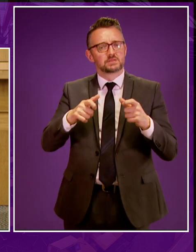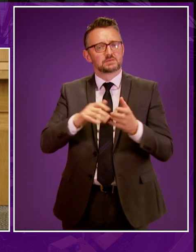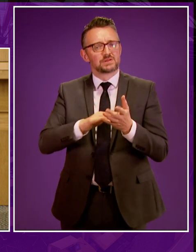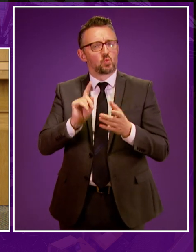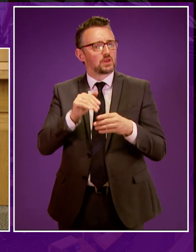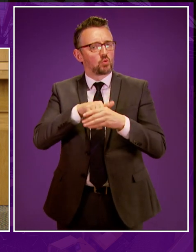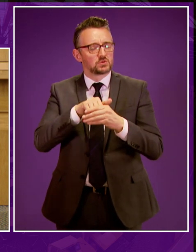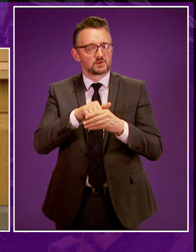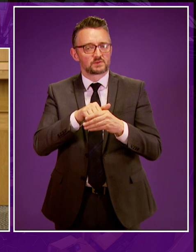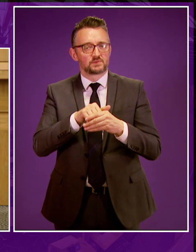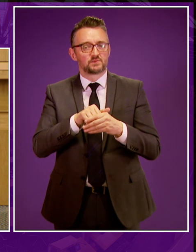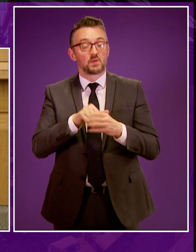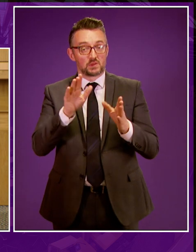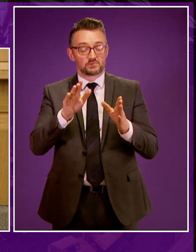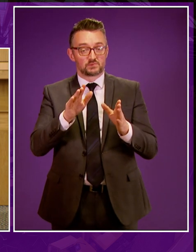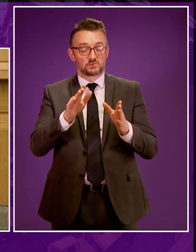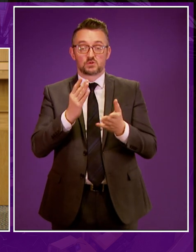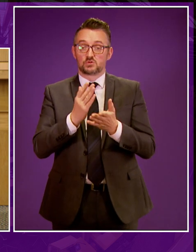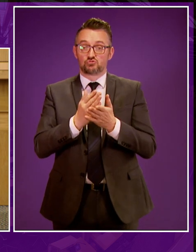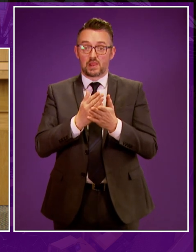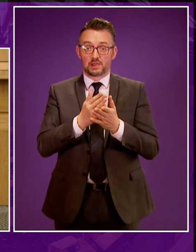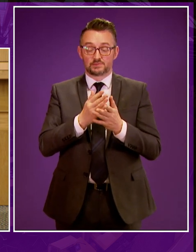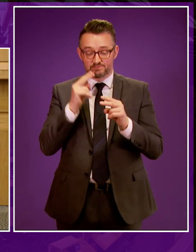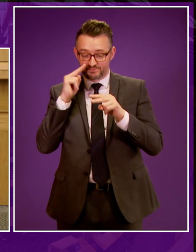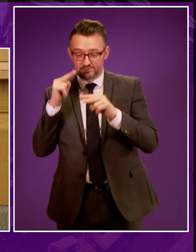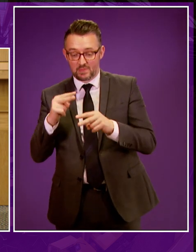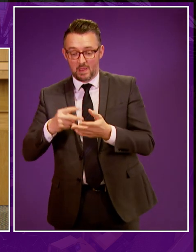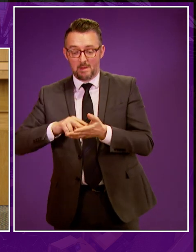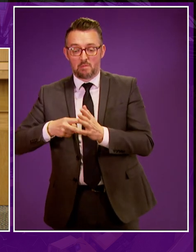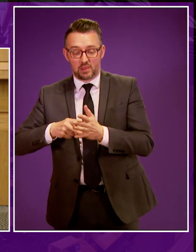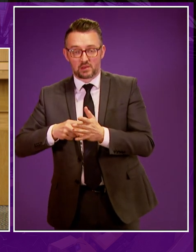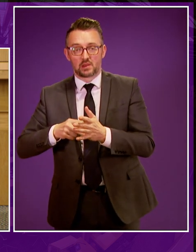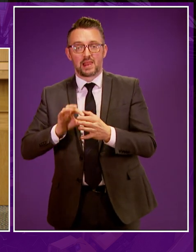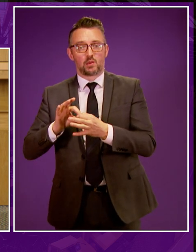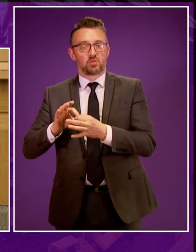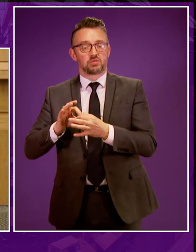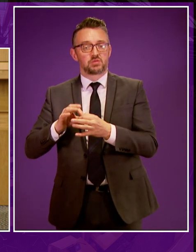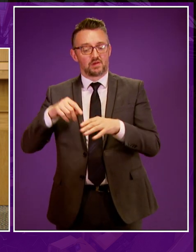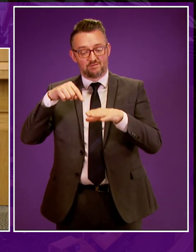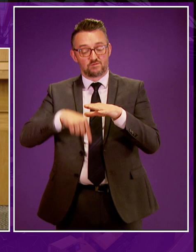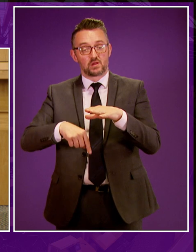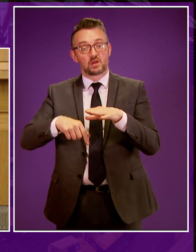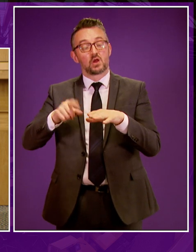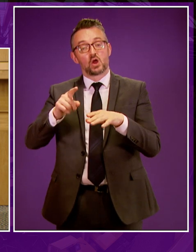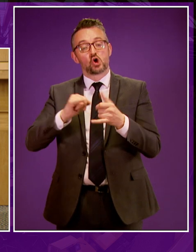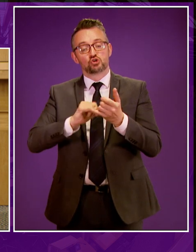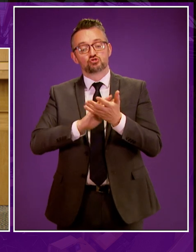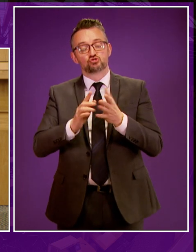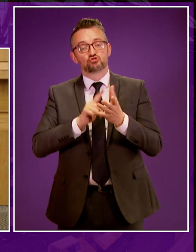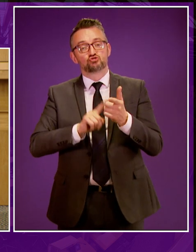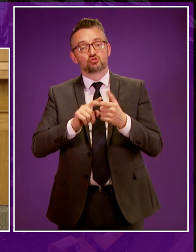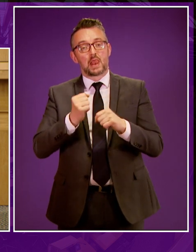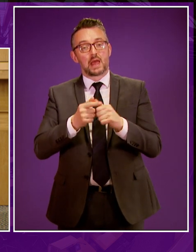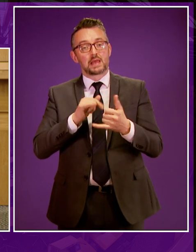needed. This should not, though, detract from the case for running fracking in Scotland. On environmental grounds, we know that shale gas is a high